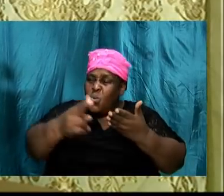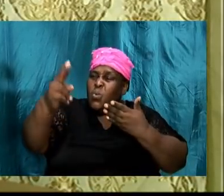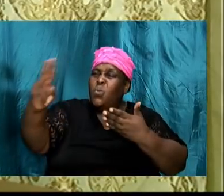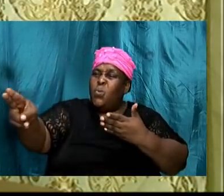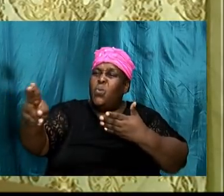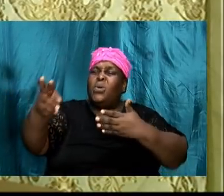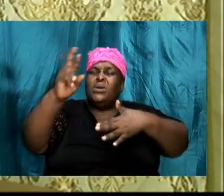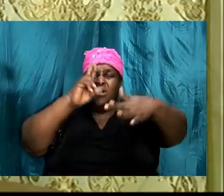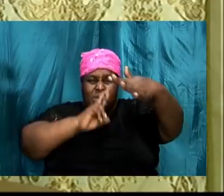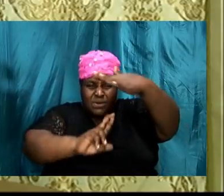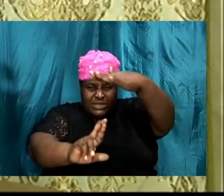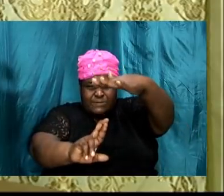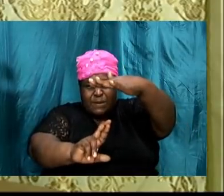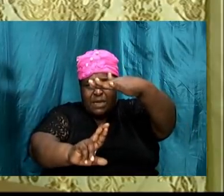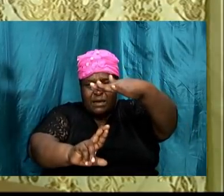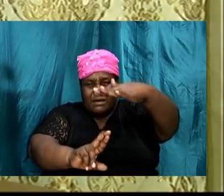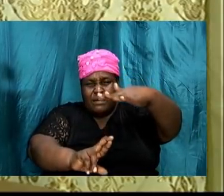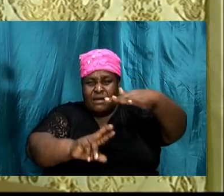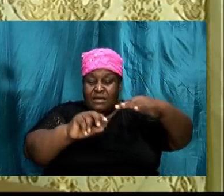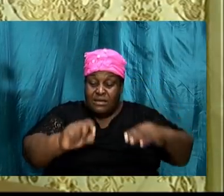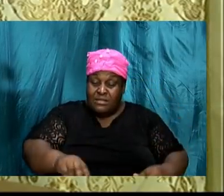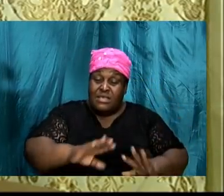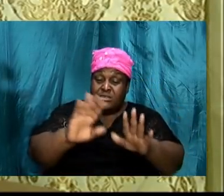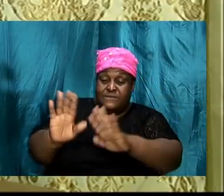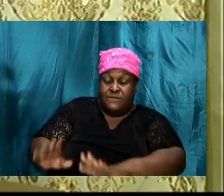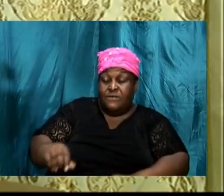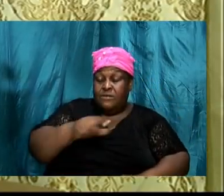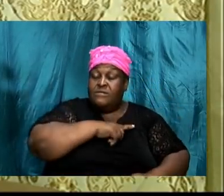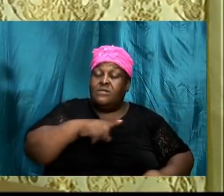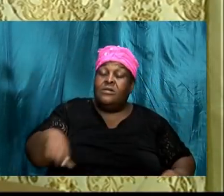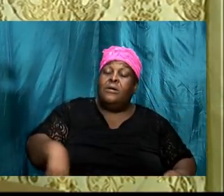This fear of the Lord is the beginning of wisdom.